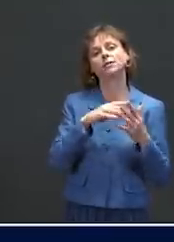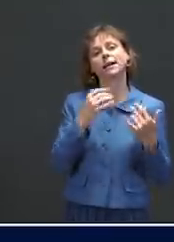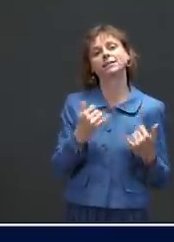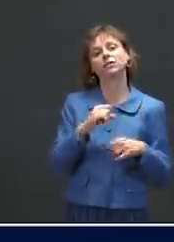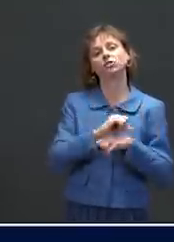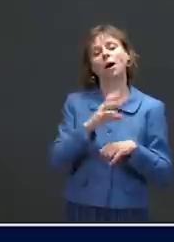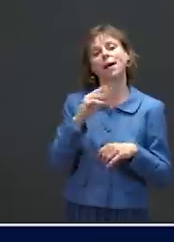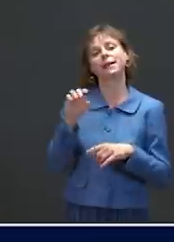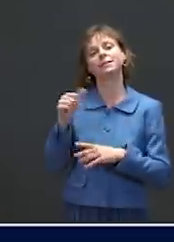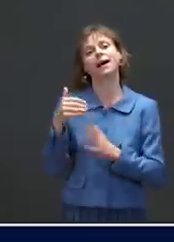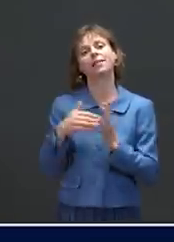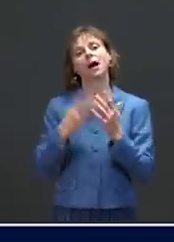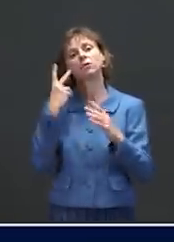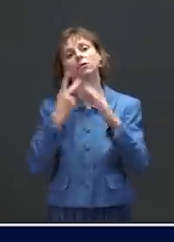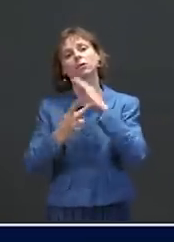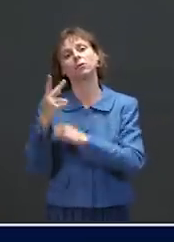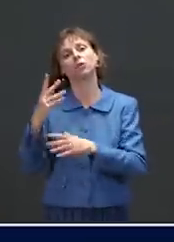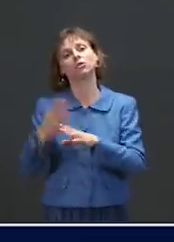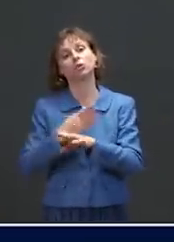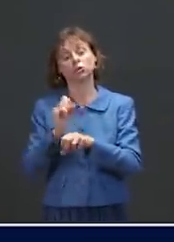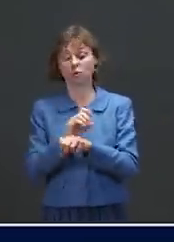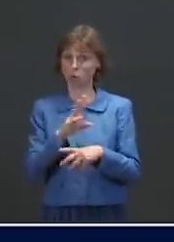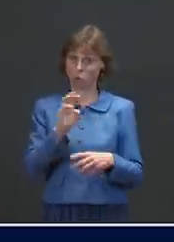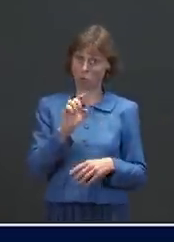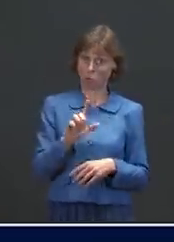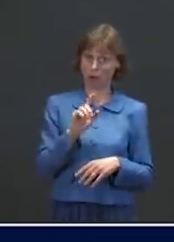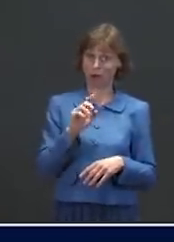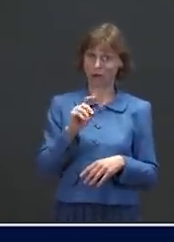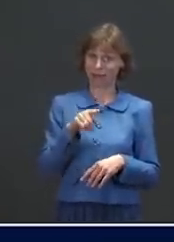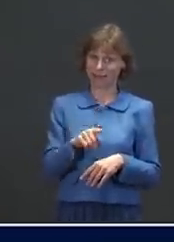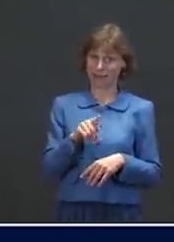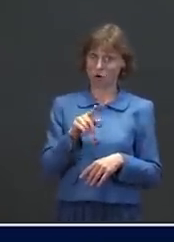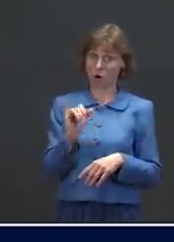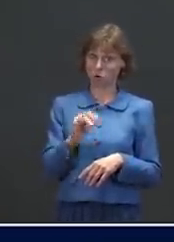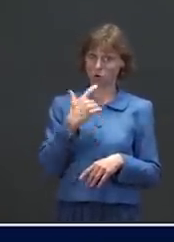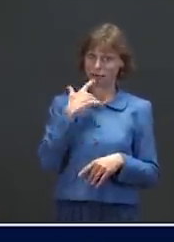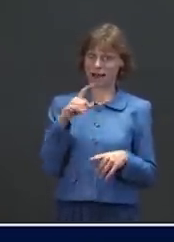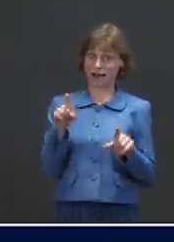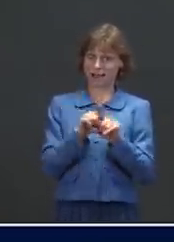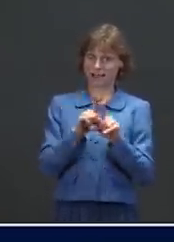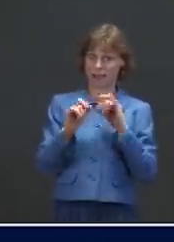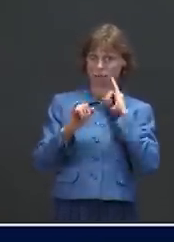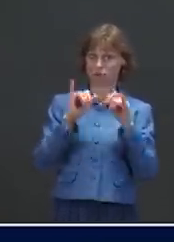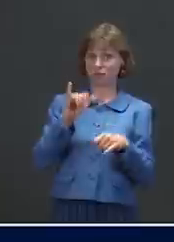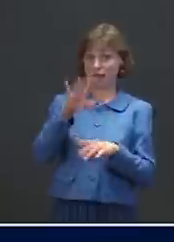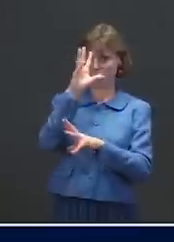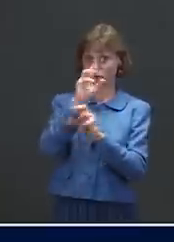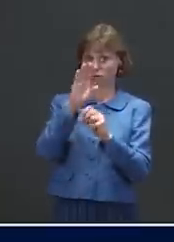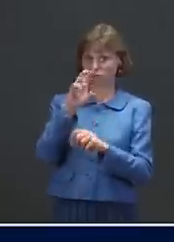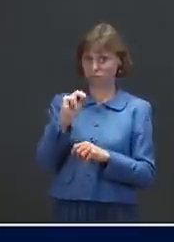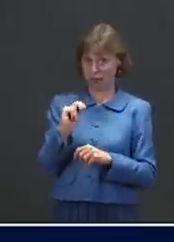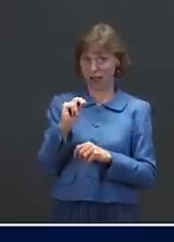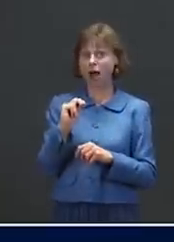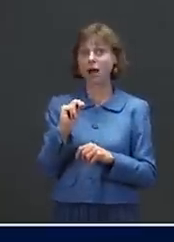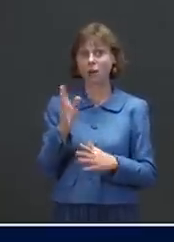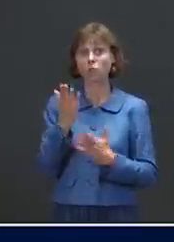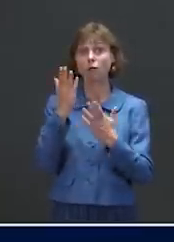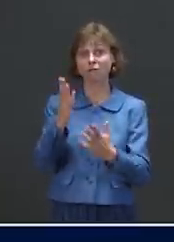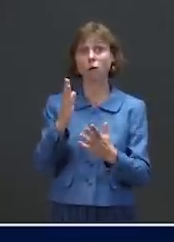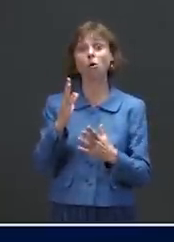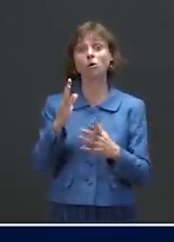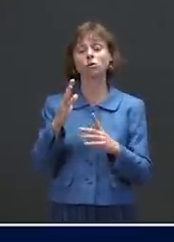Well, what Mr. Trumka also indicated in the same interview was that President Biden has proposed a climate plan with transformative